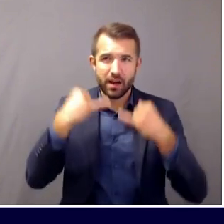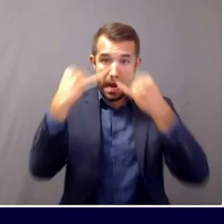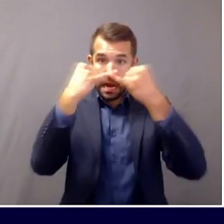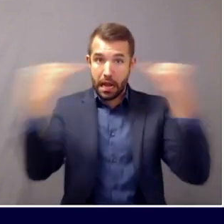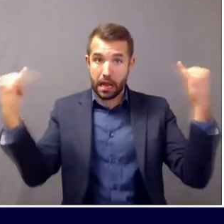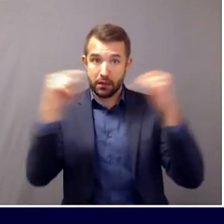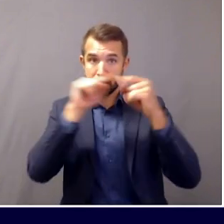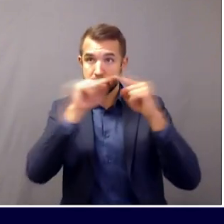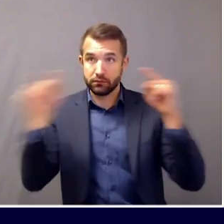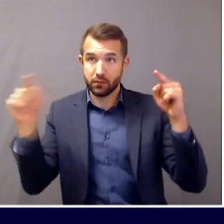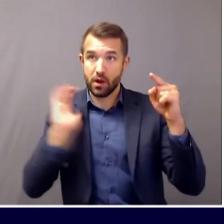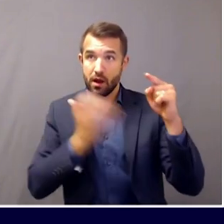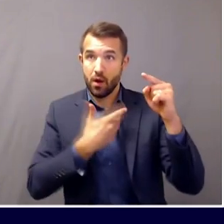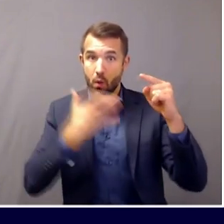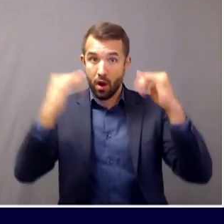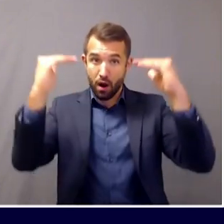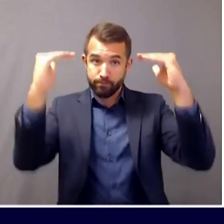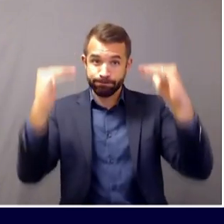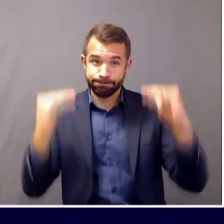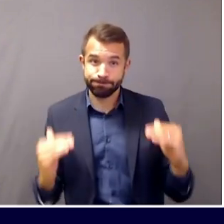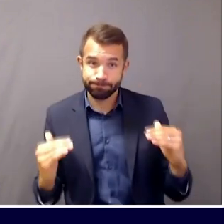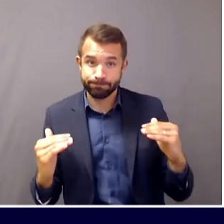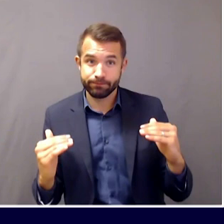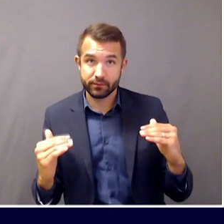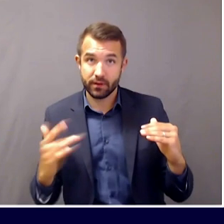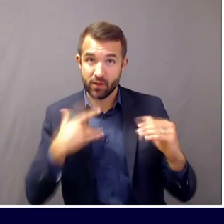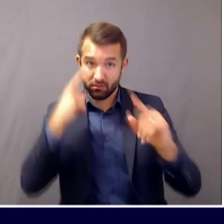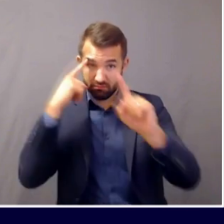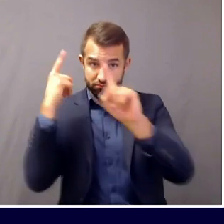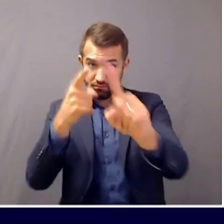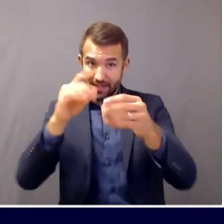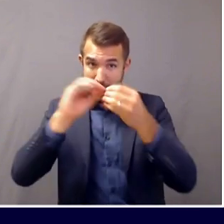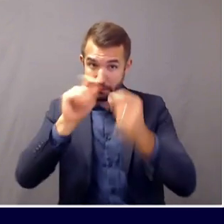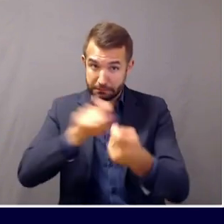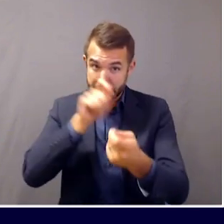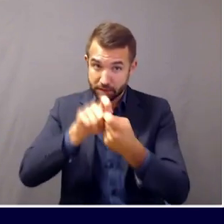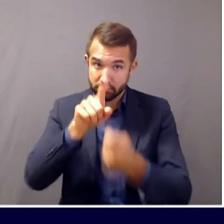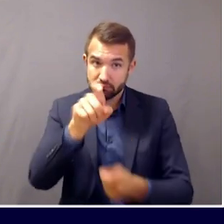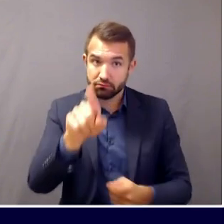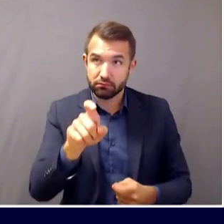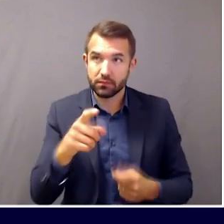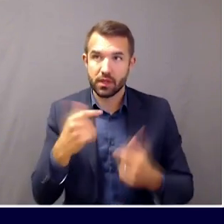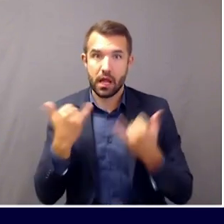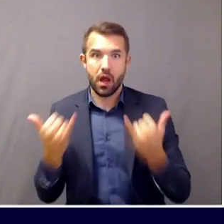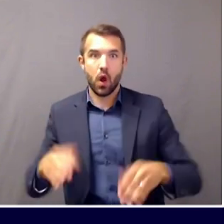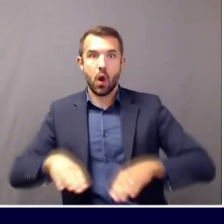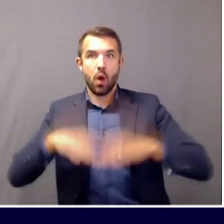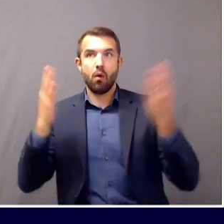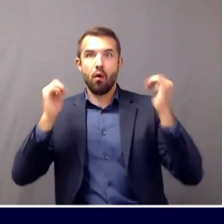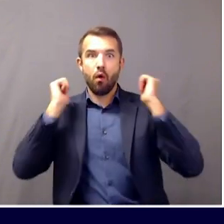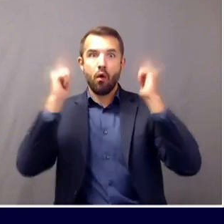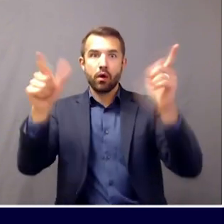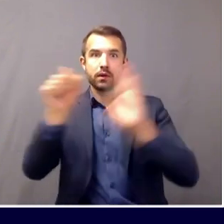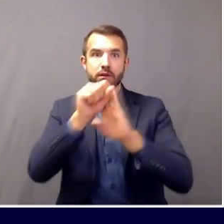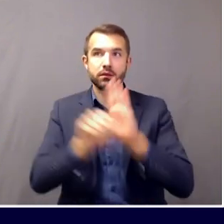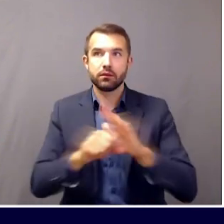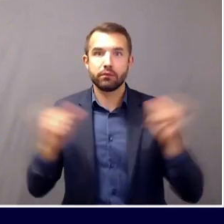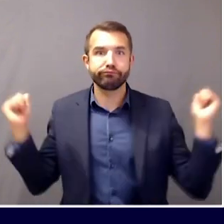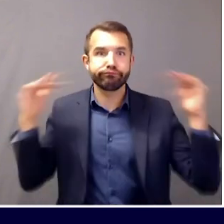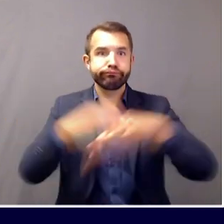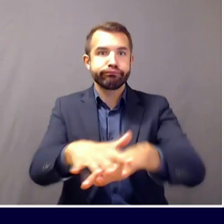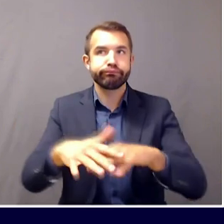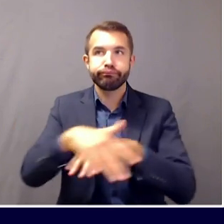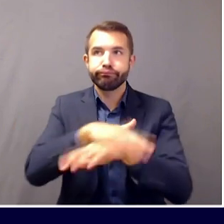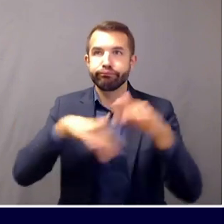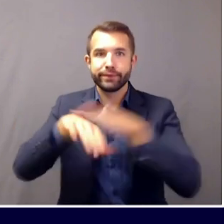larger facilities will be allowed to open? Or are they, those businesses, basically you're to be waiting out the rest of the country to sort of get its act